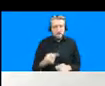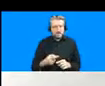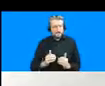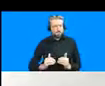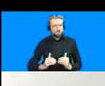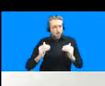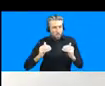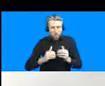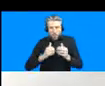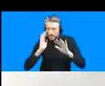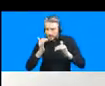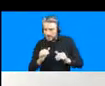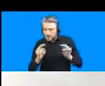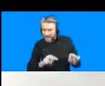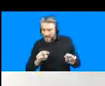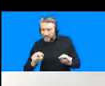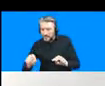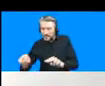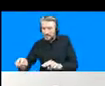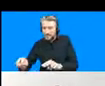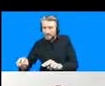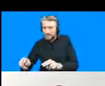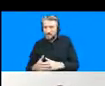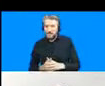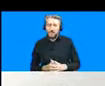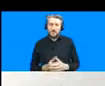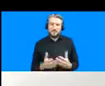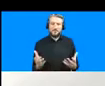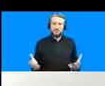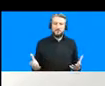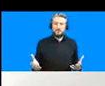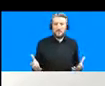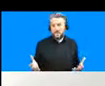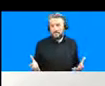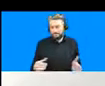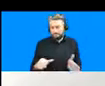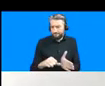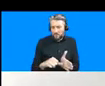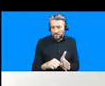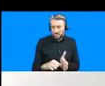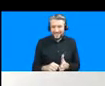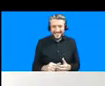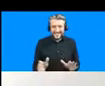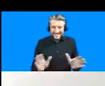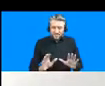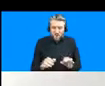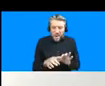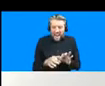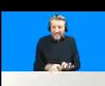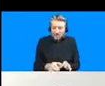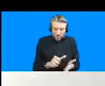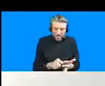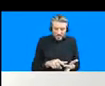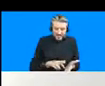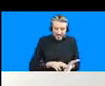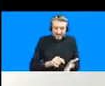critiqued uh and many have argued that it's completely misplaced because it's not density but how we manage our lives within dense